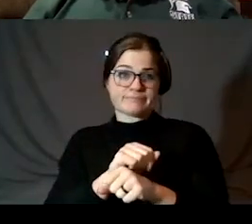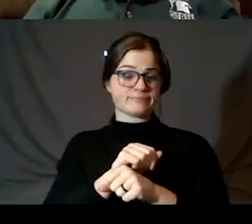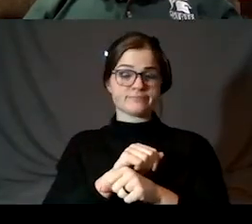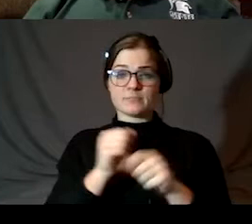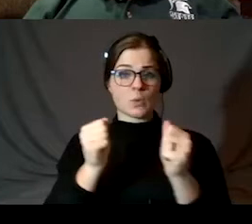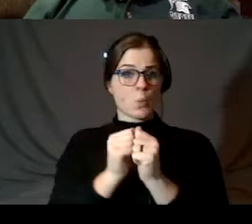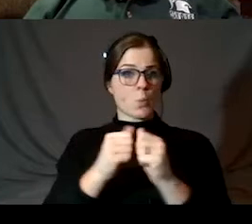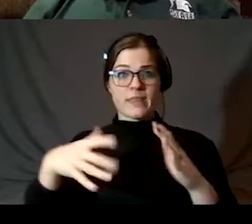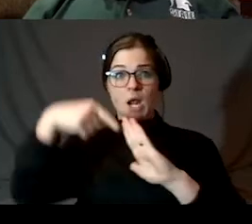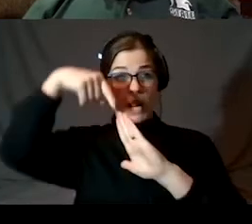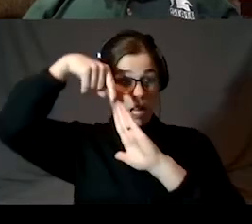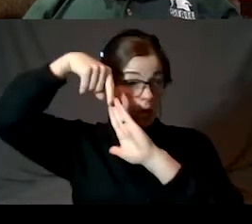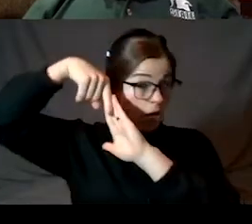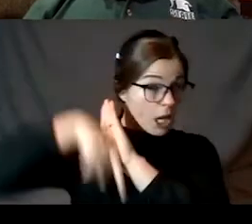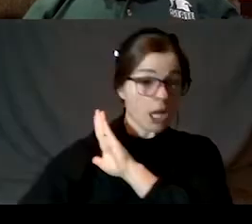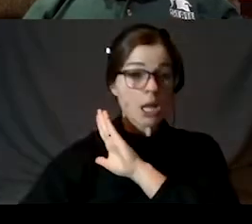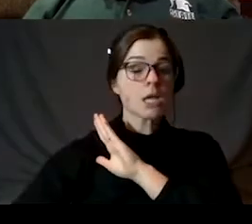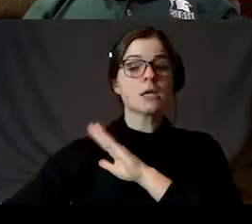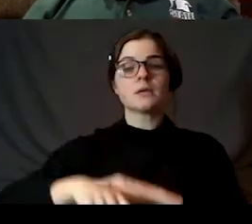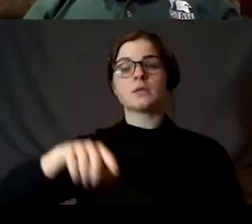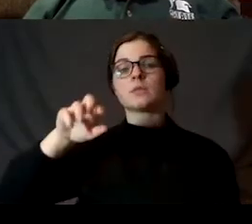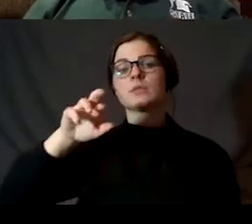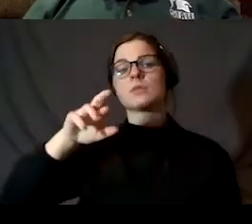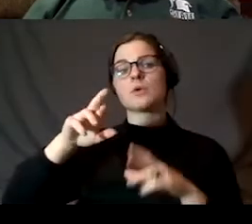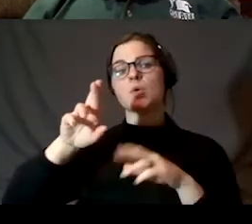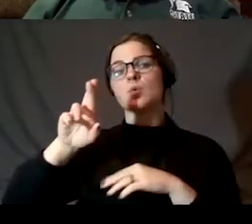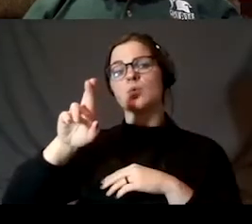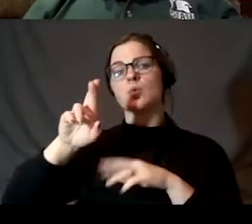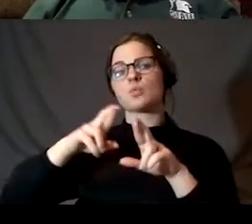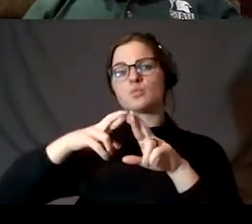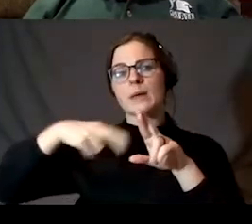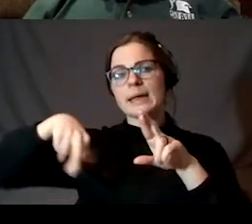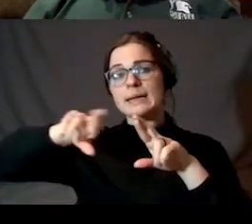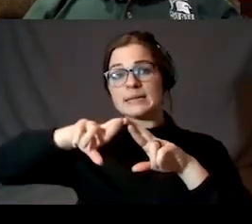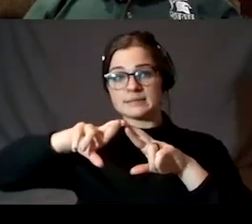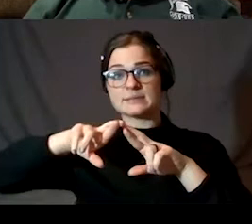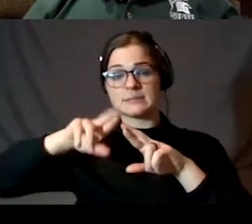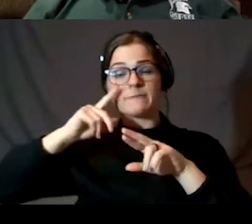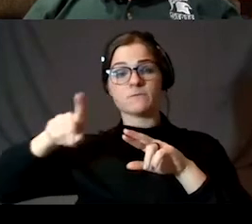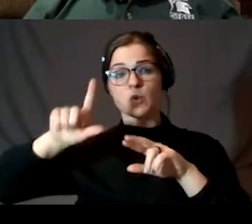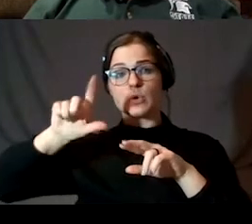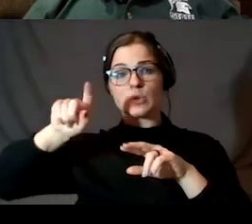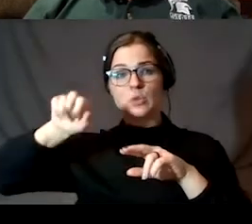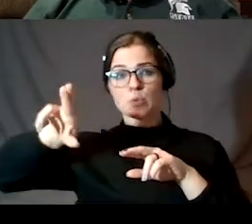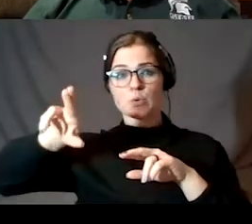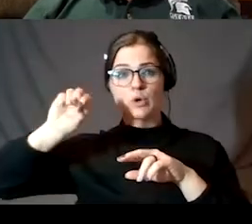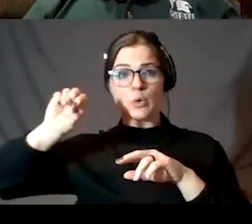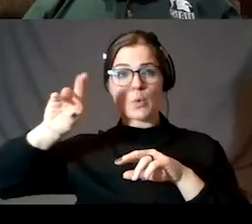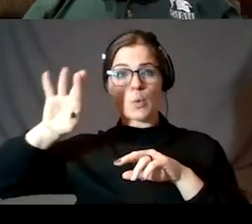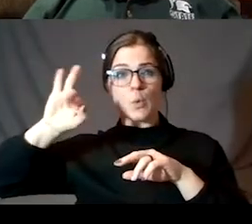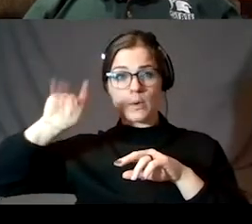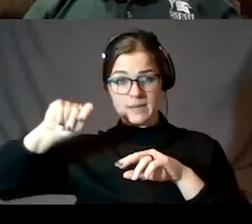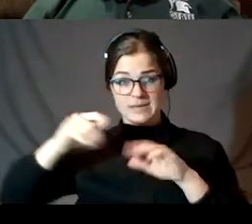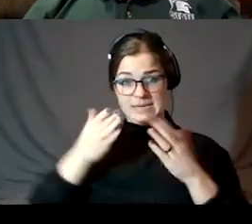going into the details, the radius of the lunar orbit, in other words, from here, from the earth to the moon,